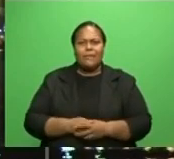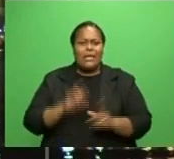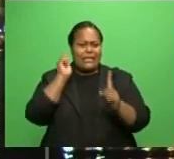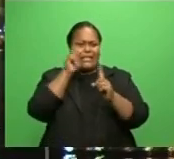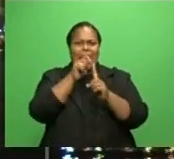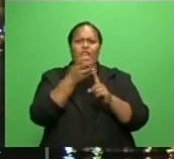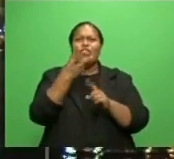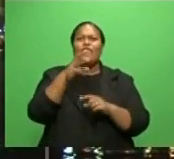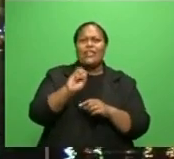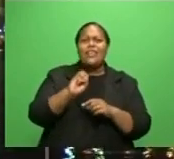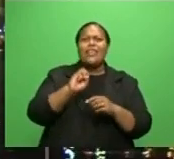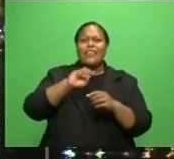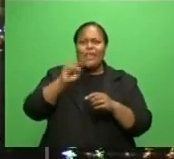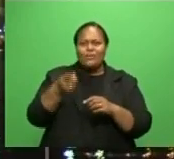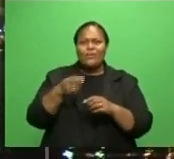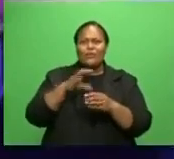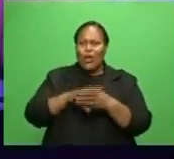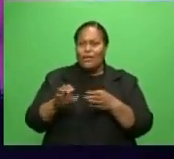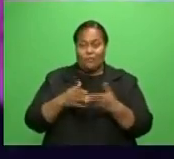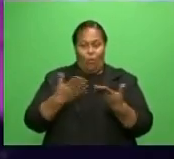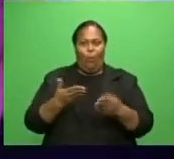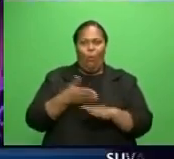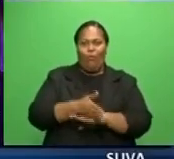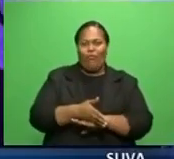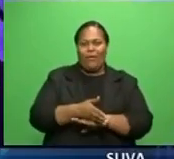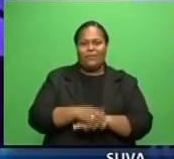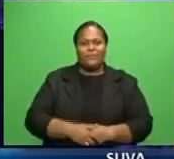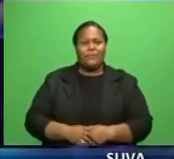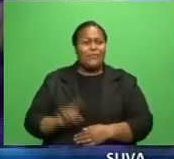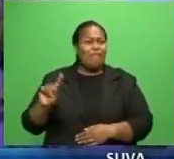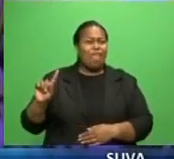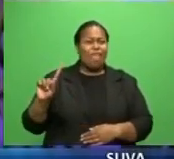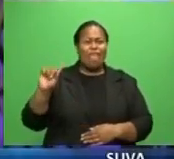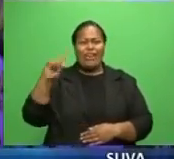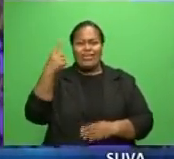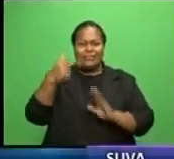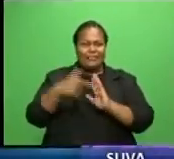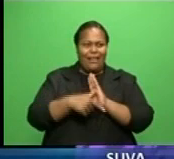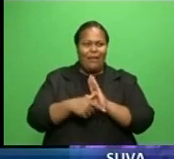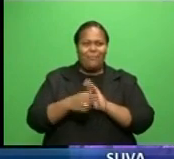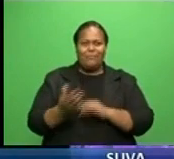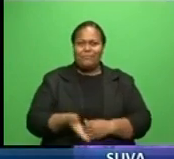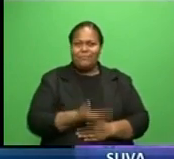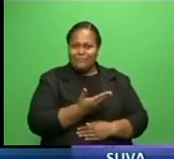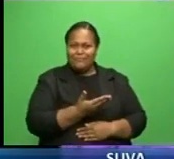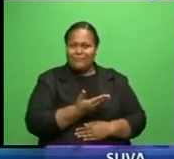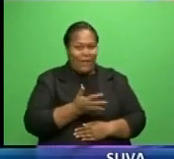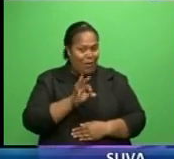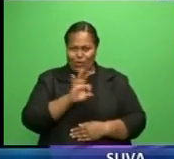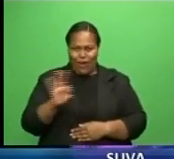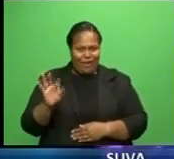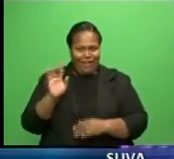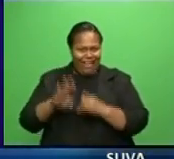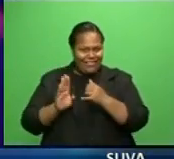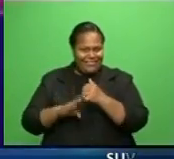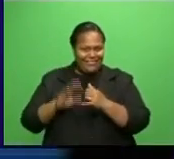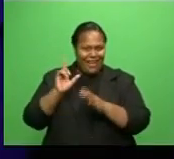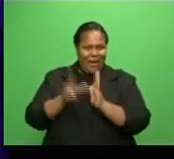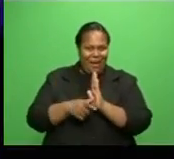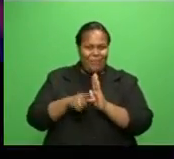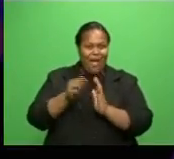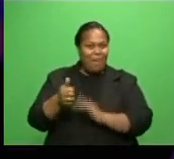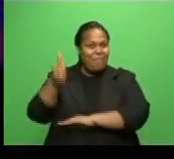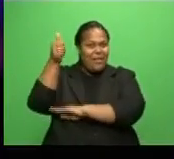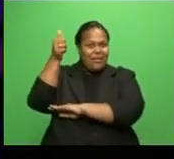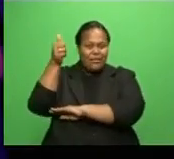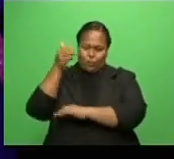Vinina Rakao Tonga has more. A first of its kind and definitely not the last for these ambassadors who are eager to support